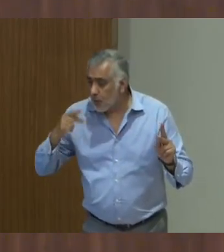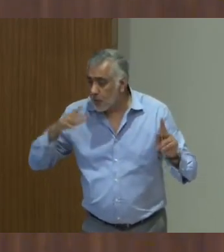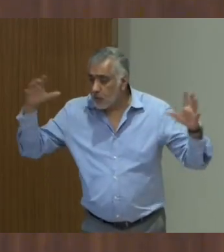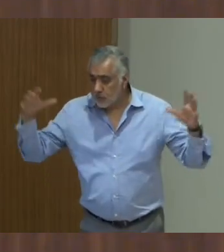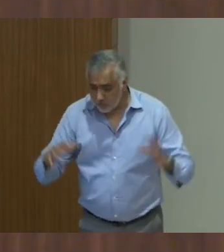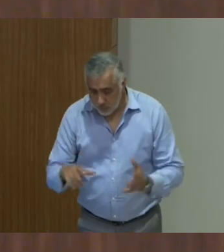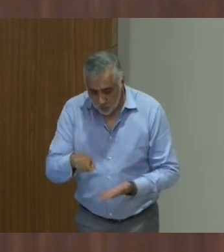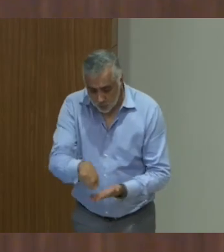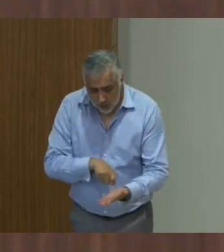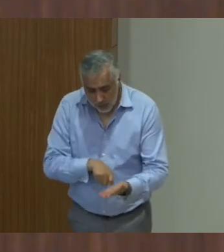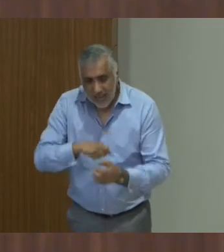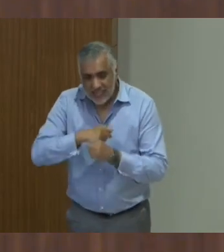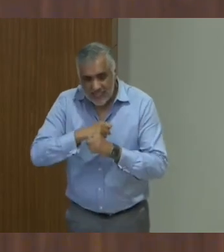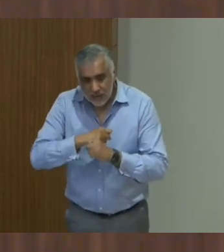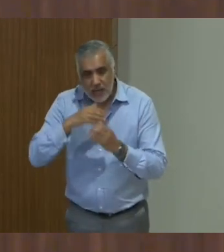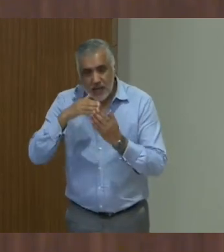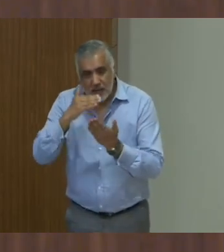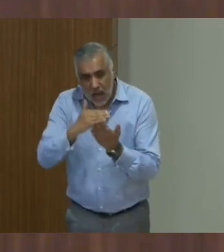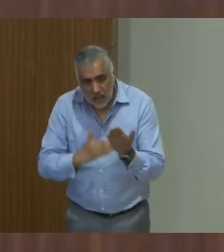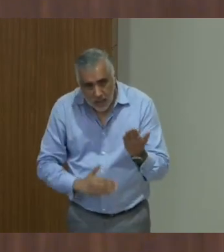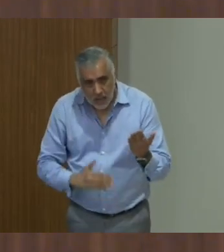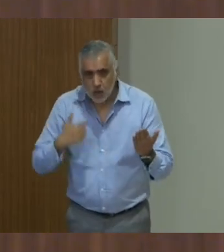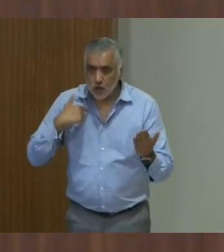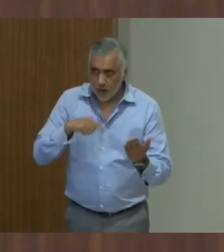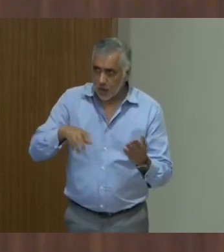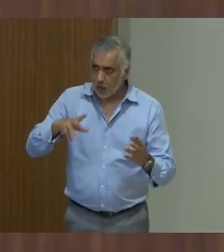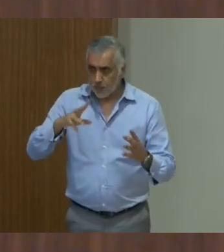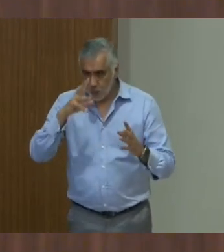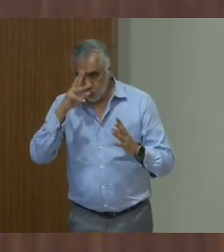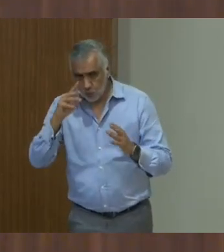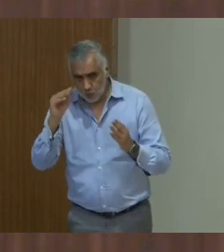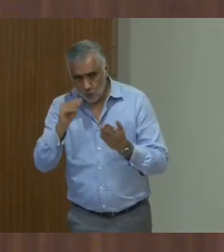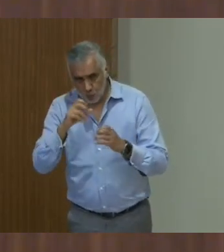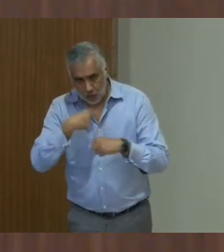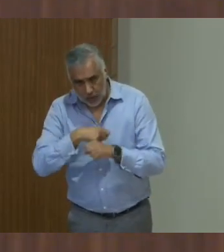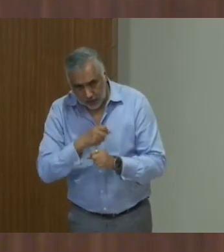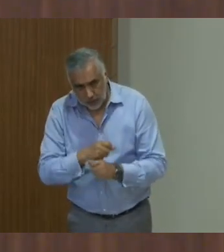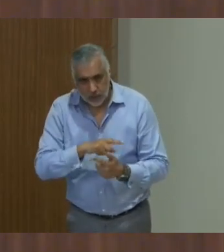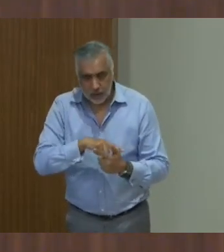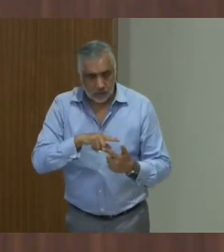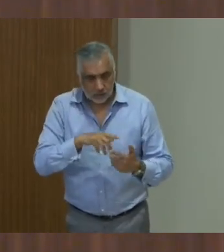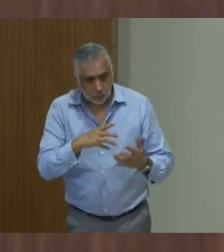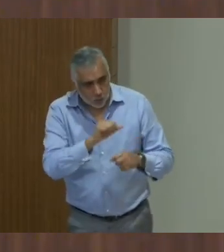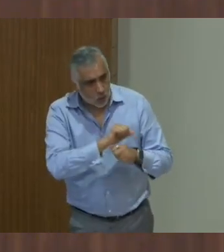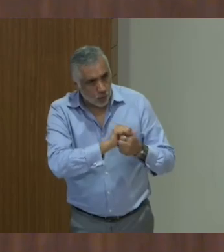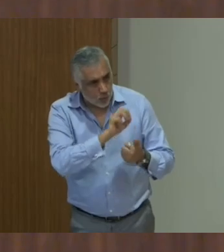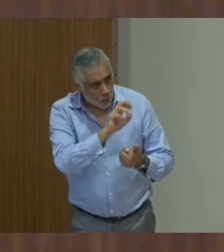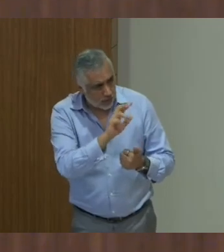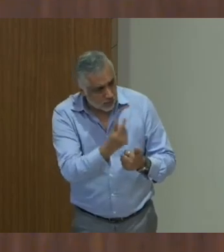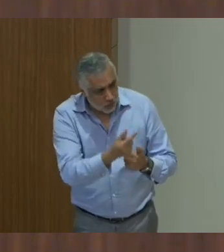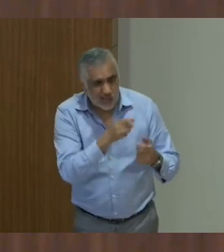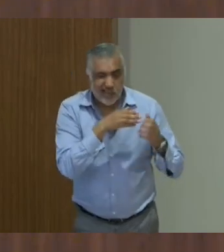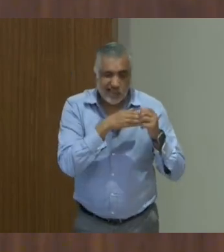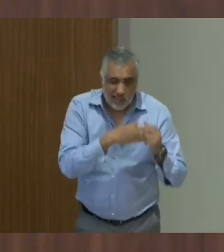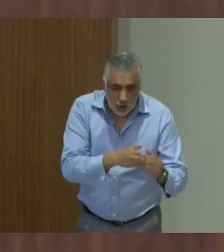guidelines. So, there were an entire range of, uh, people who attended from about 60 organizations. They were leaders